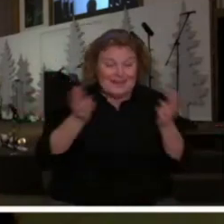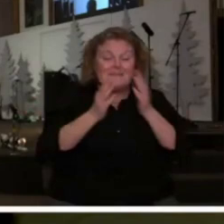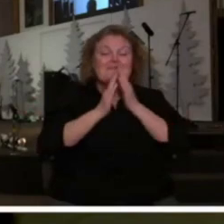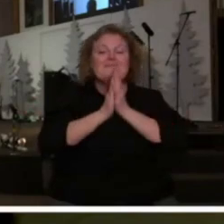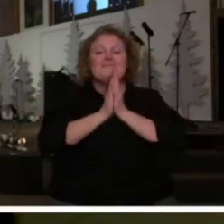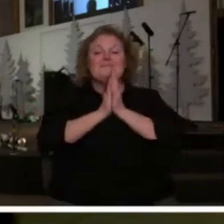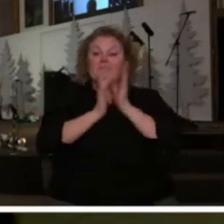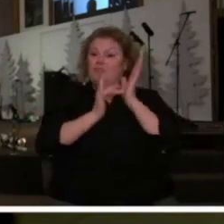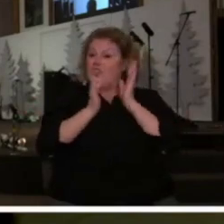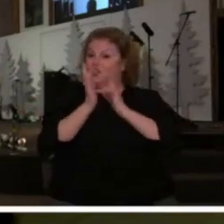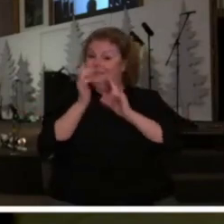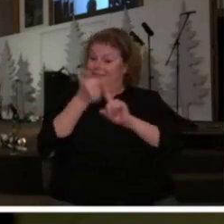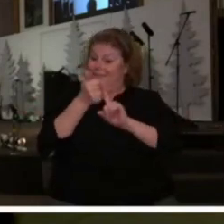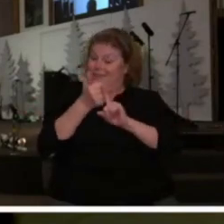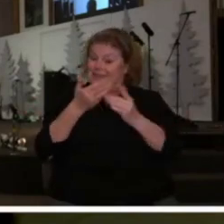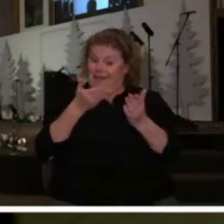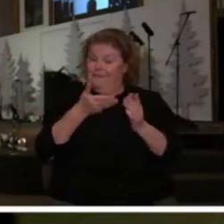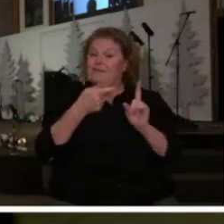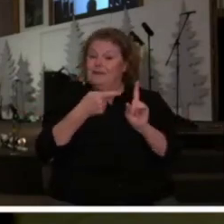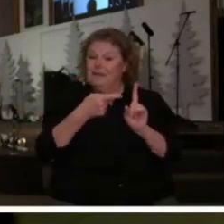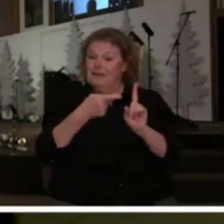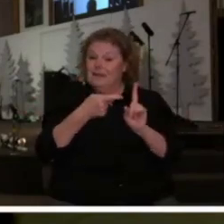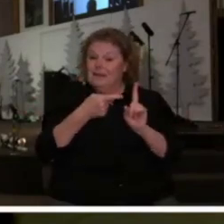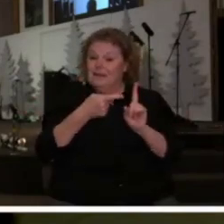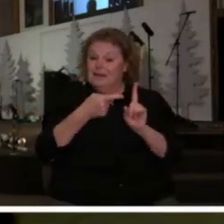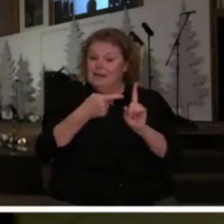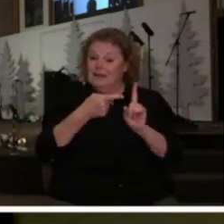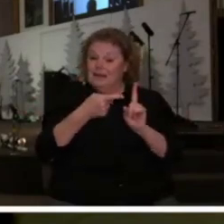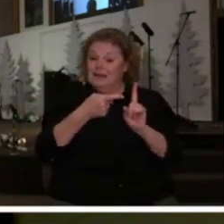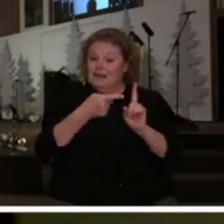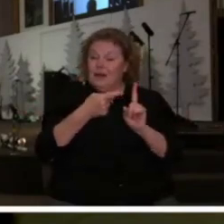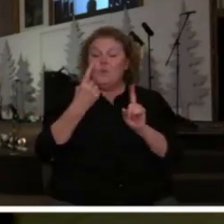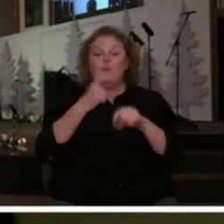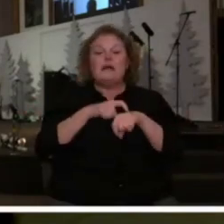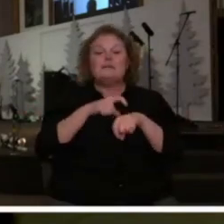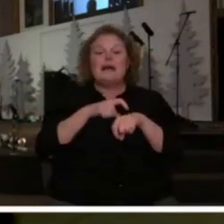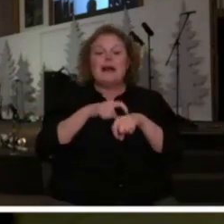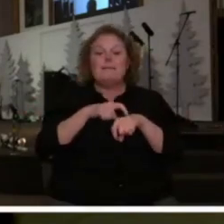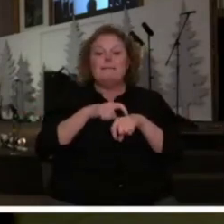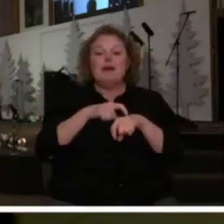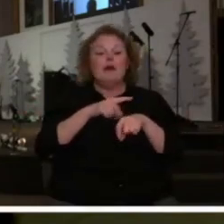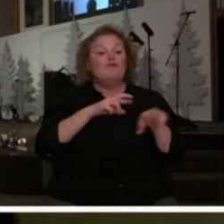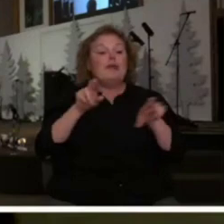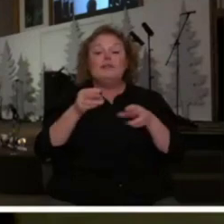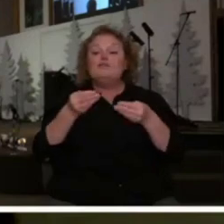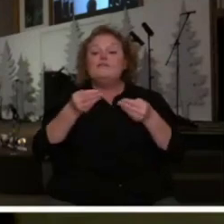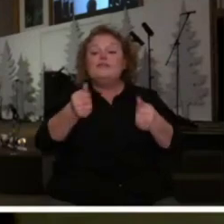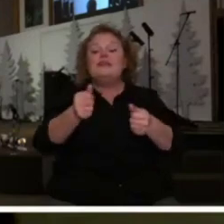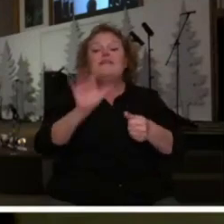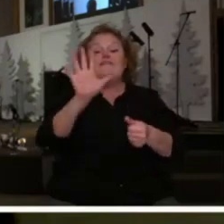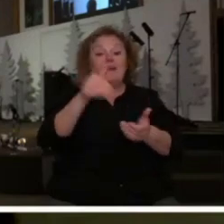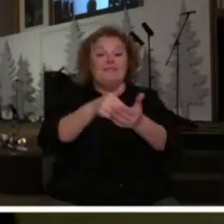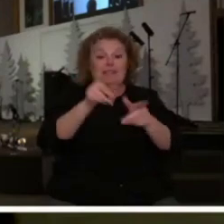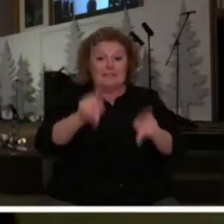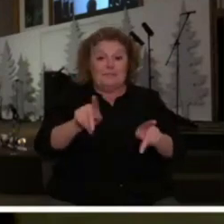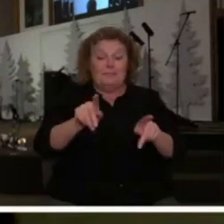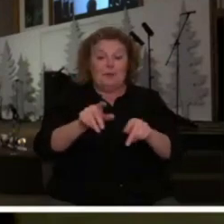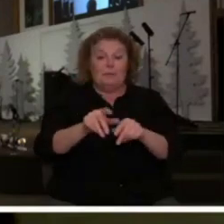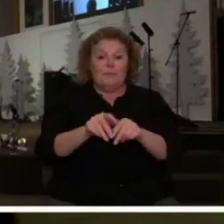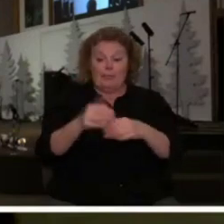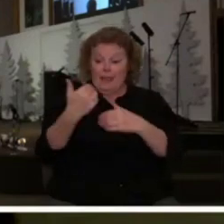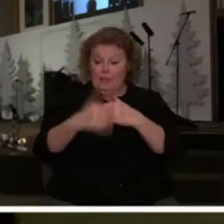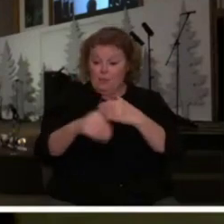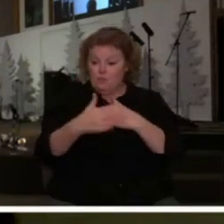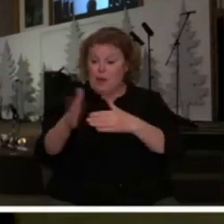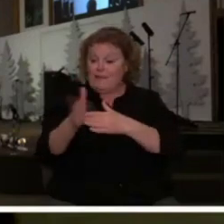even Jesus at a point of a miracle in time when He's about ready to feed 5,000 people and He takes the bread and the fish